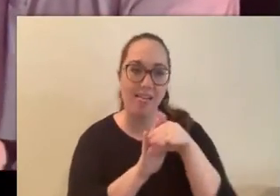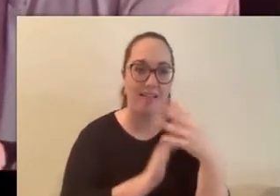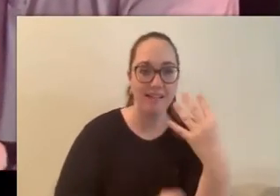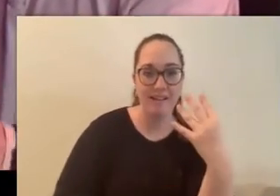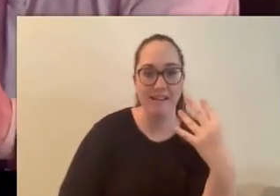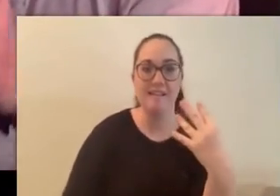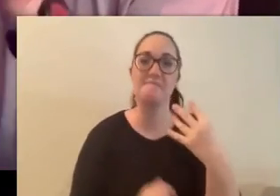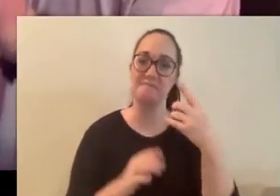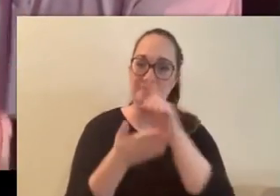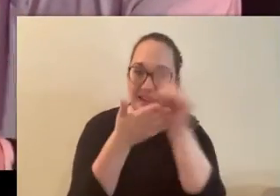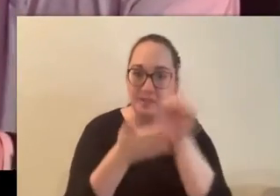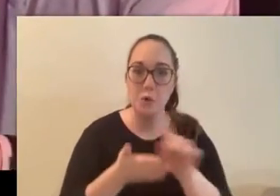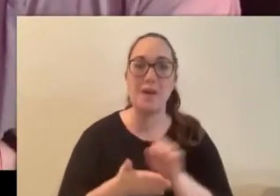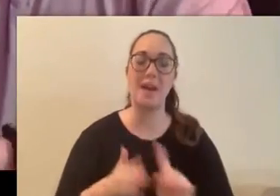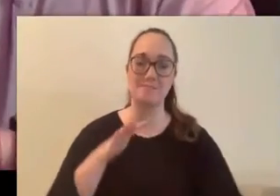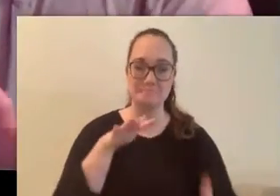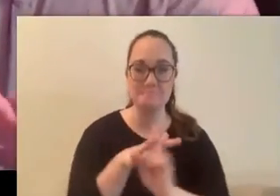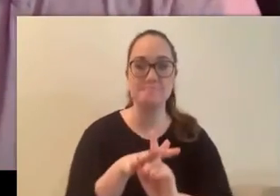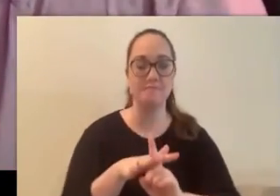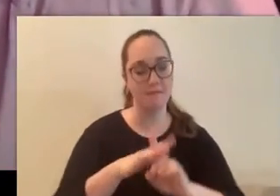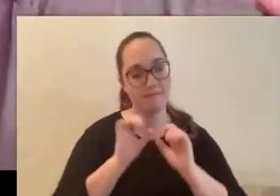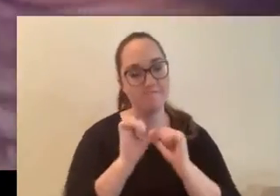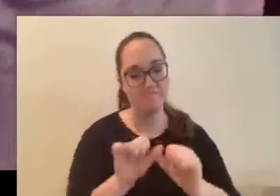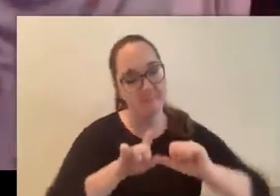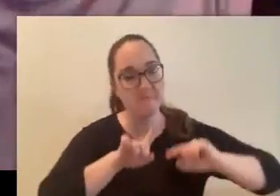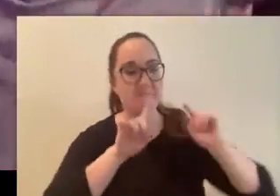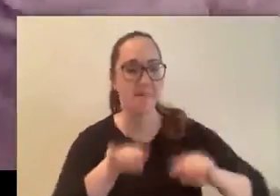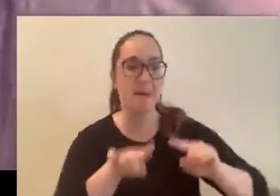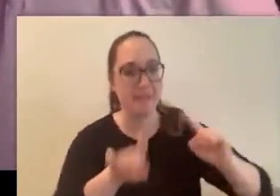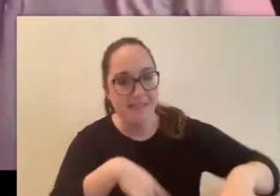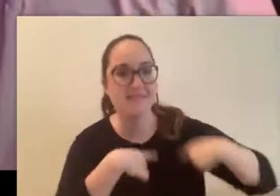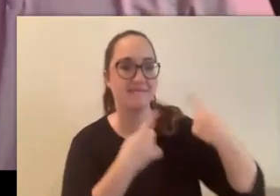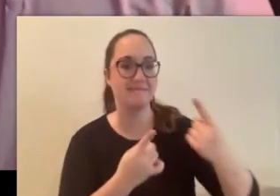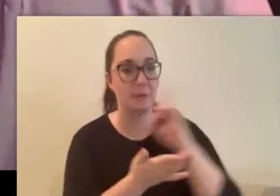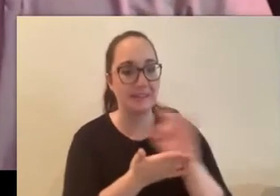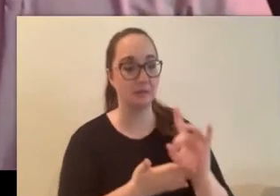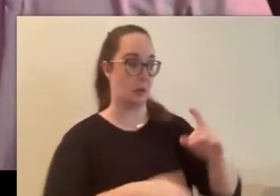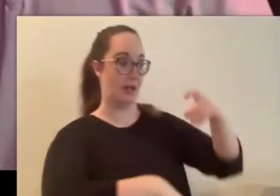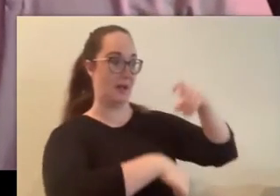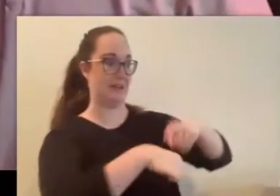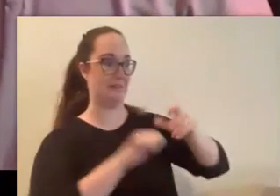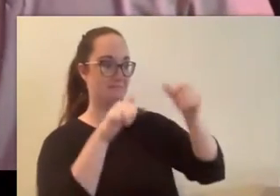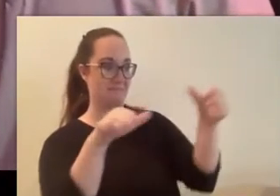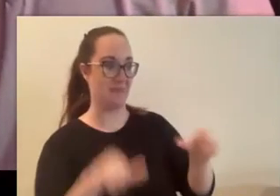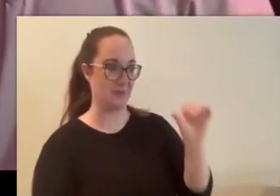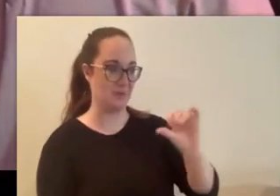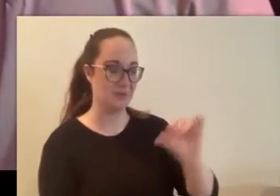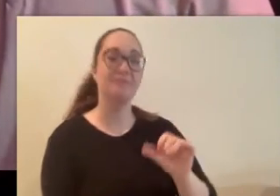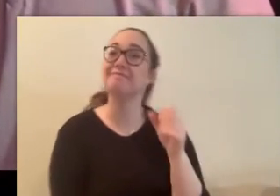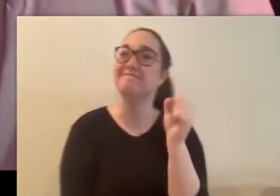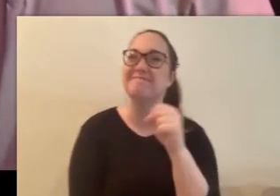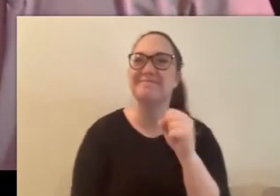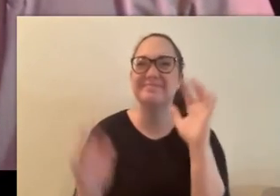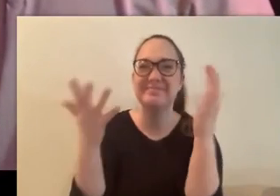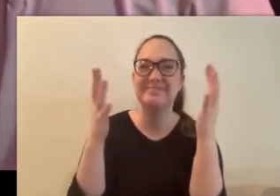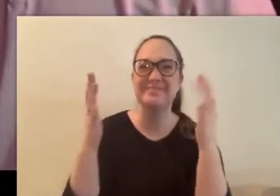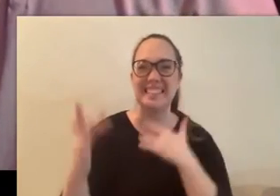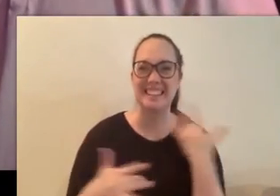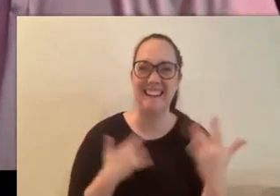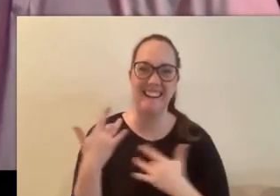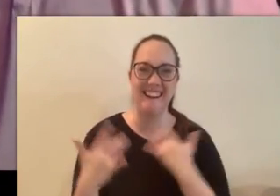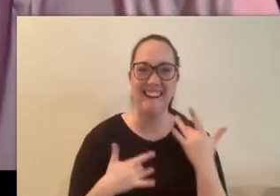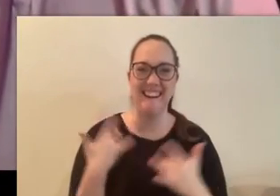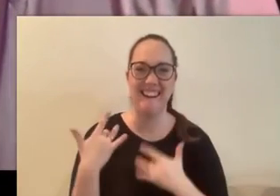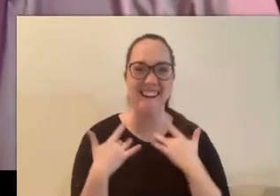every single week for eight weeks on time i'm we did it we did it we did it i'm just so freaking like i am completely stoked about it